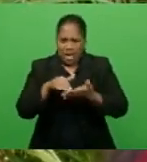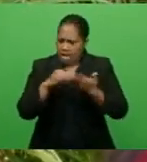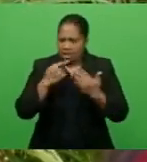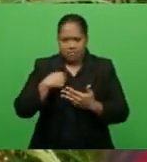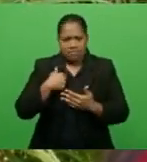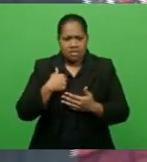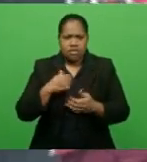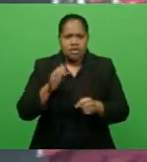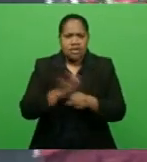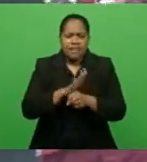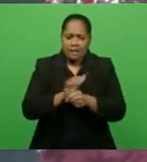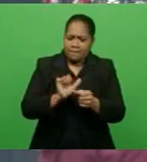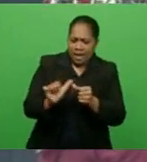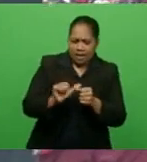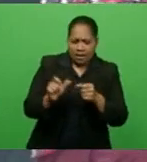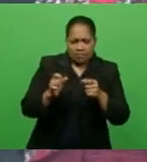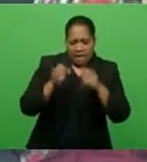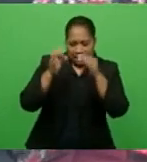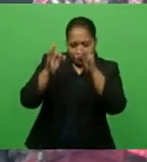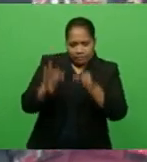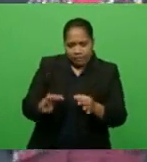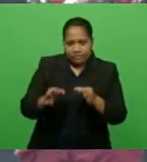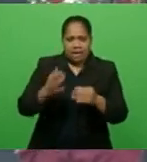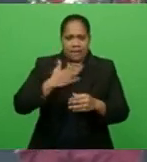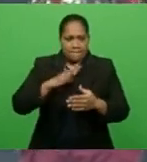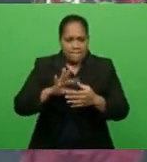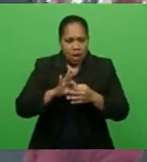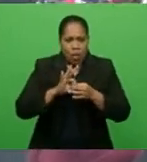better decisions in my own life,